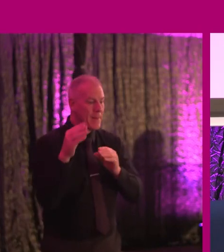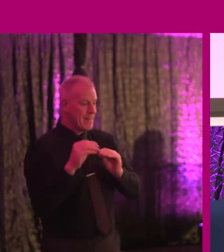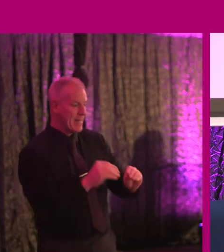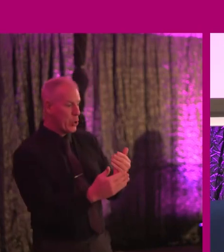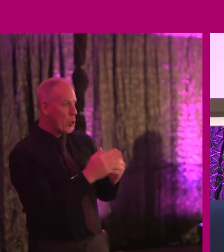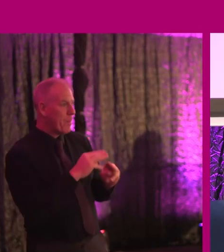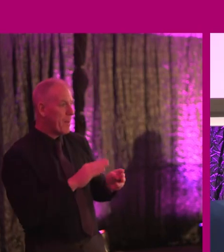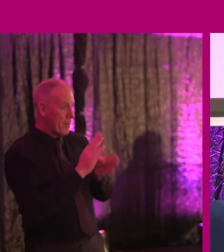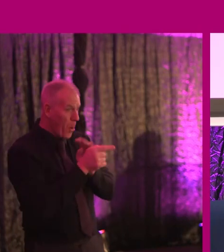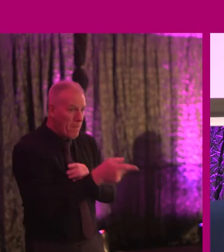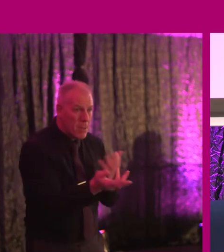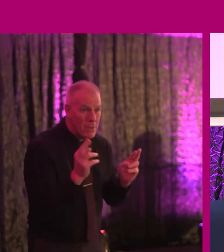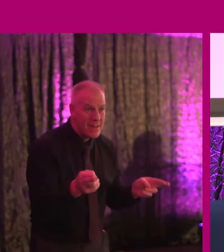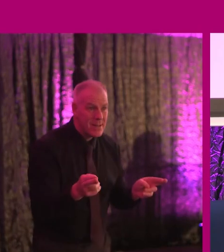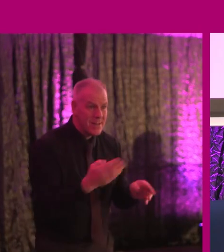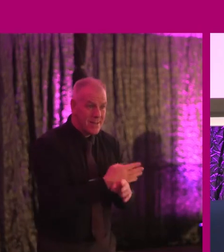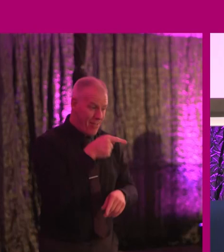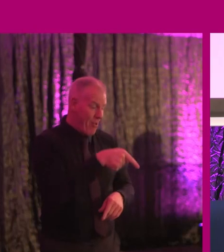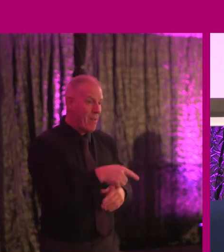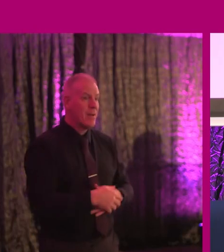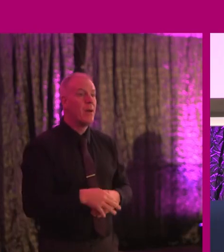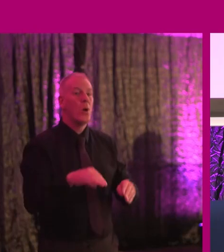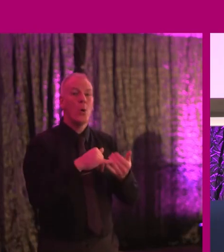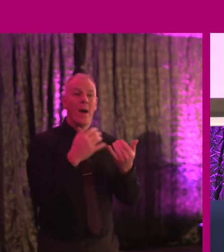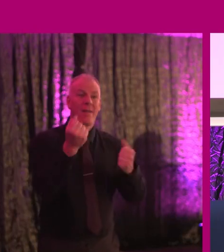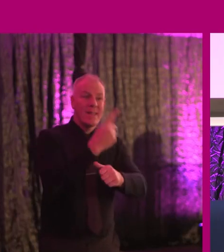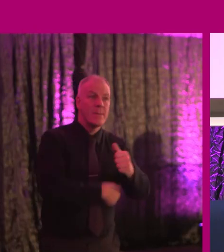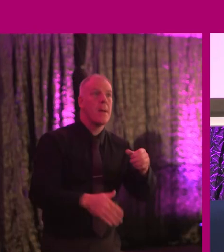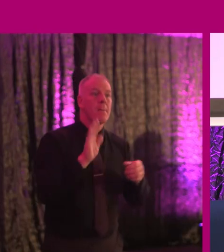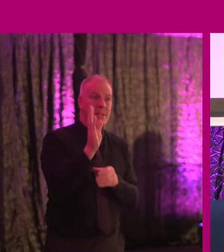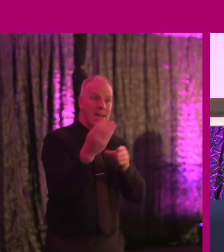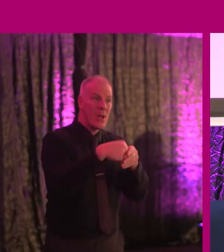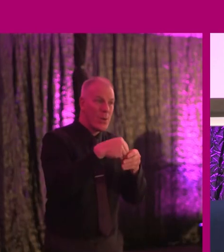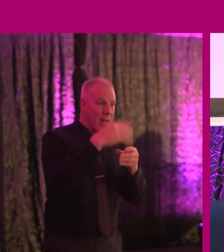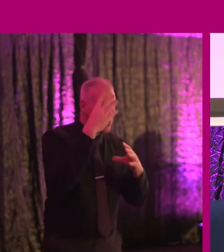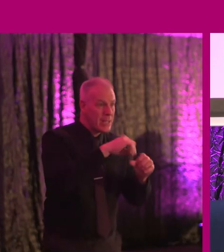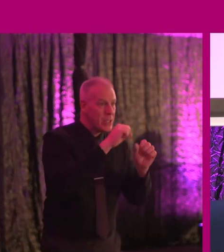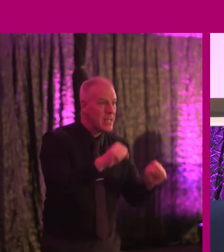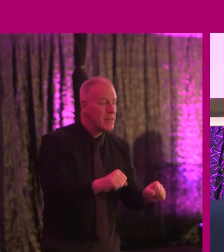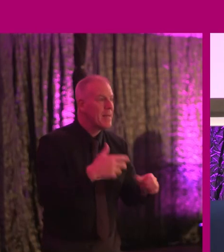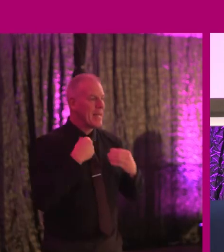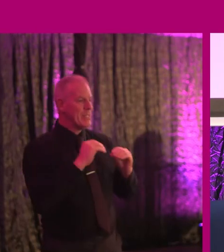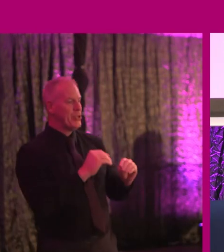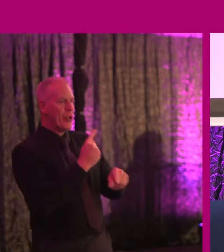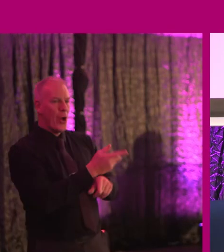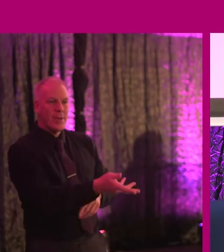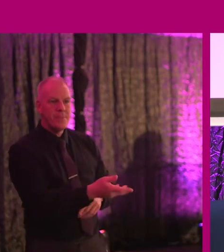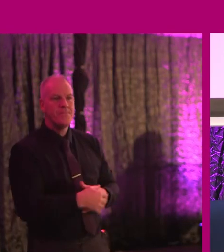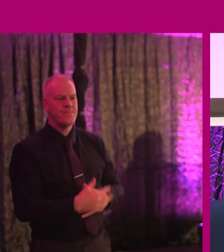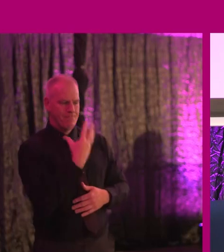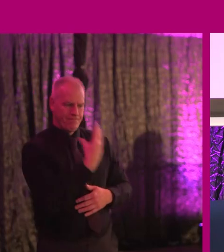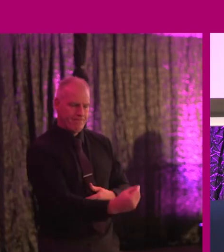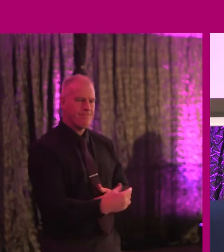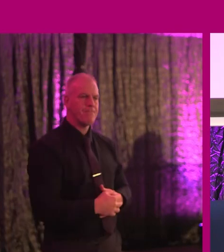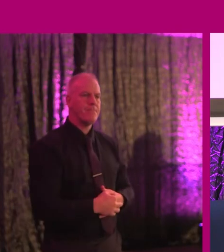young people to do that, right? So the people with disabilities need to be in the education system so that they actually can serve it too. So for me, it's